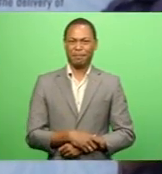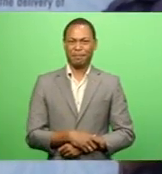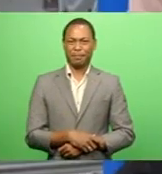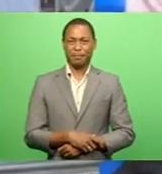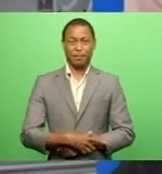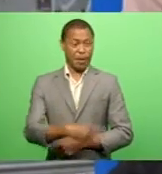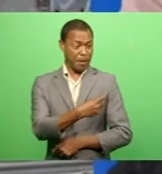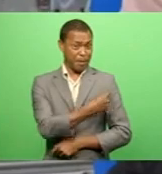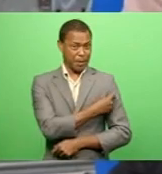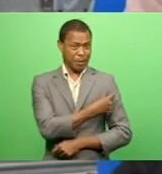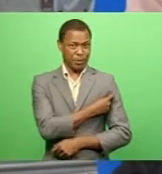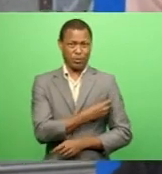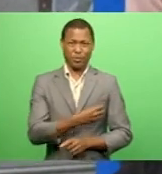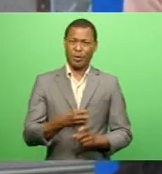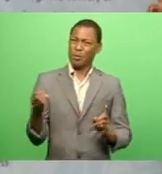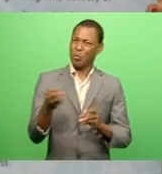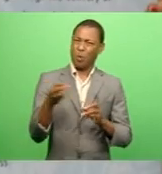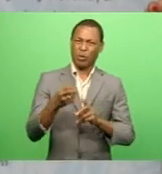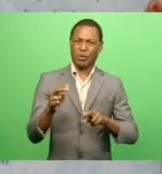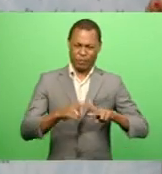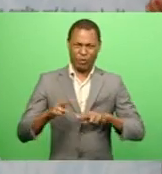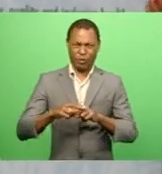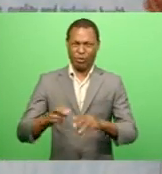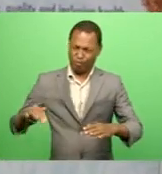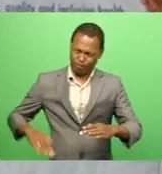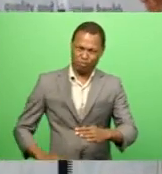Vaccination is key to Fiji's recovery